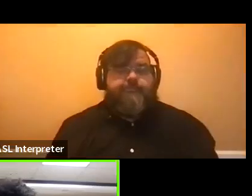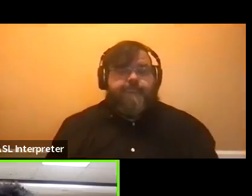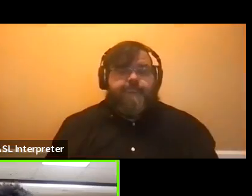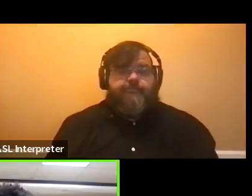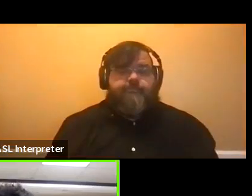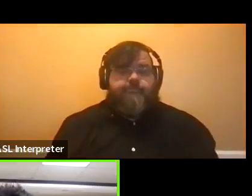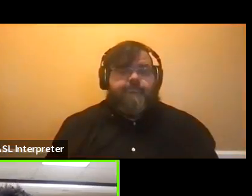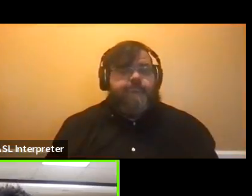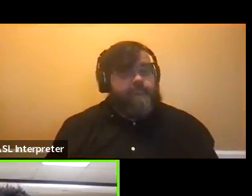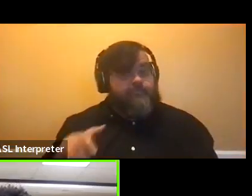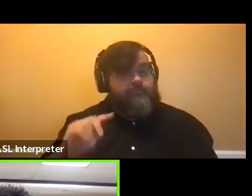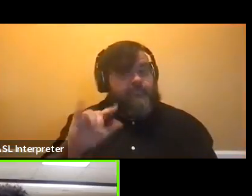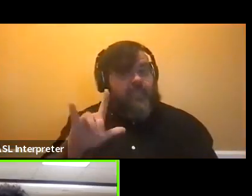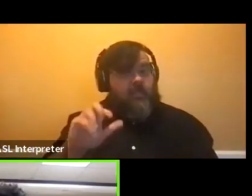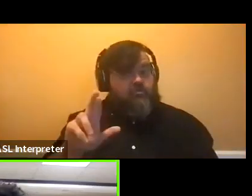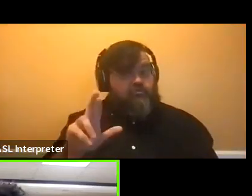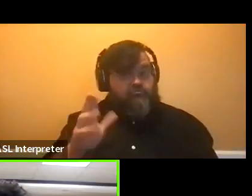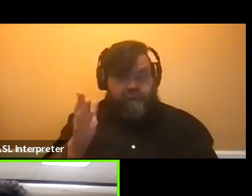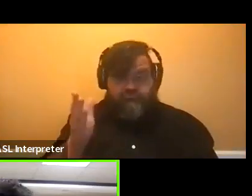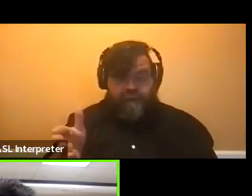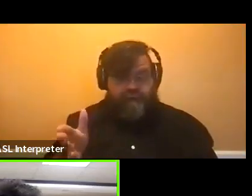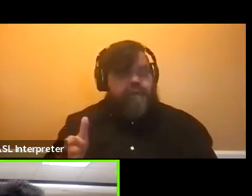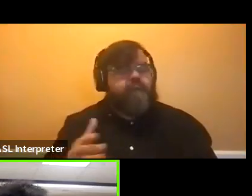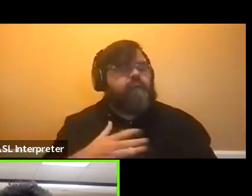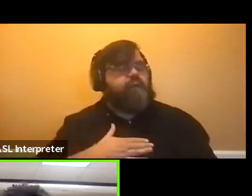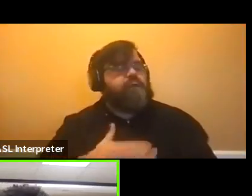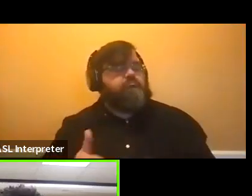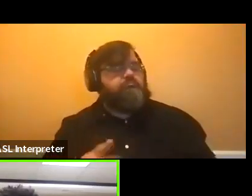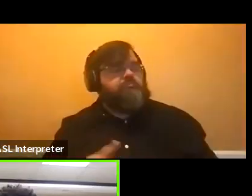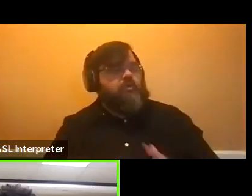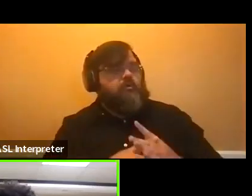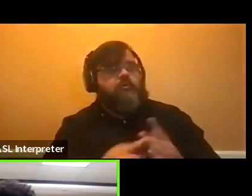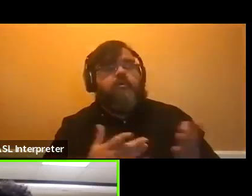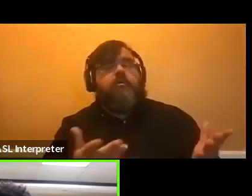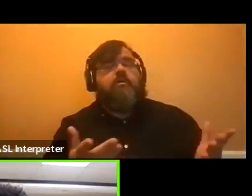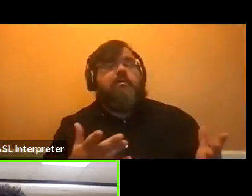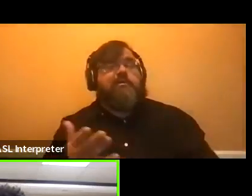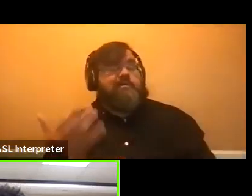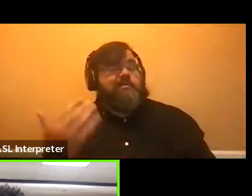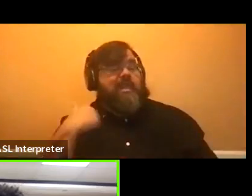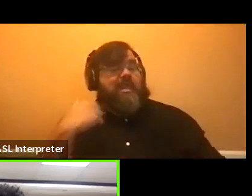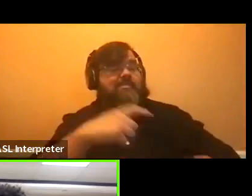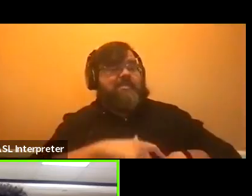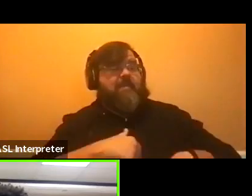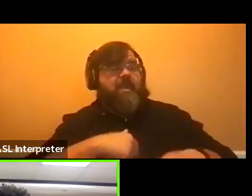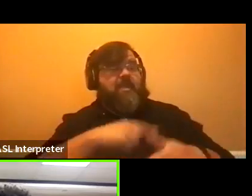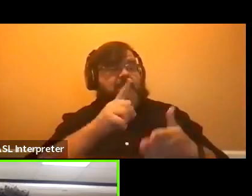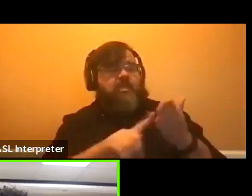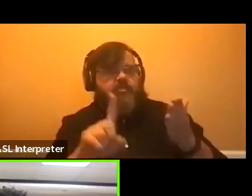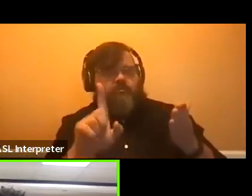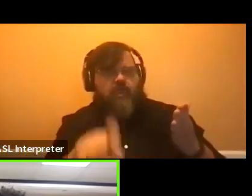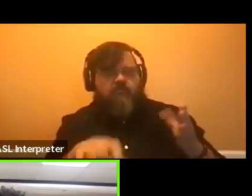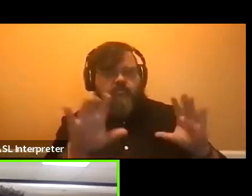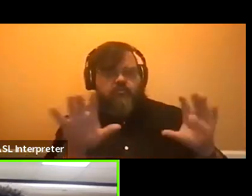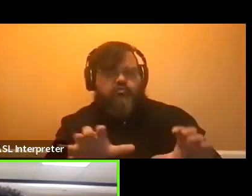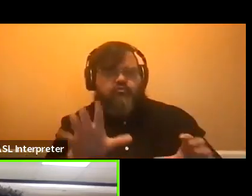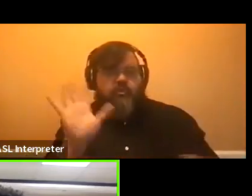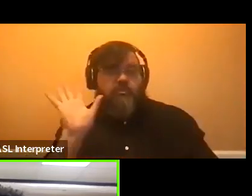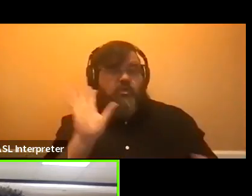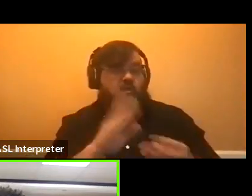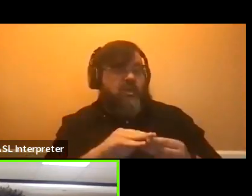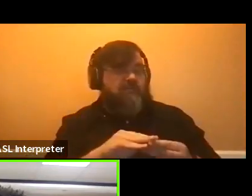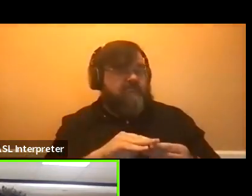I can start off with this one. Great. Last time I checked on the website, you have to do a total of